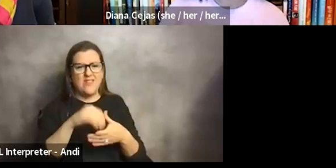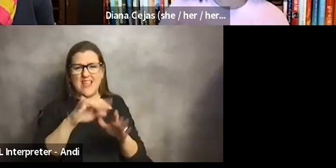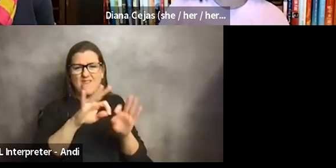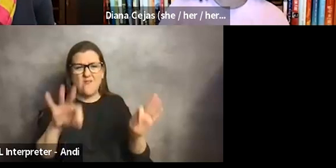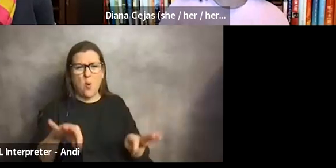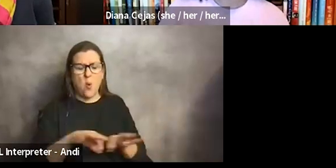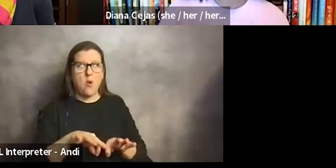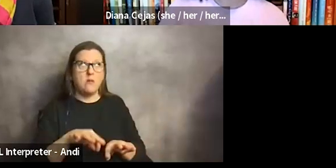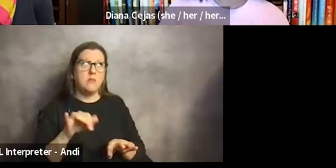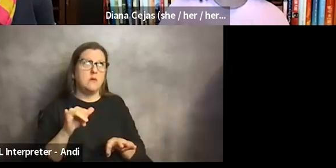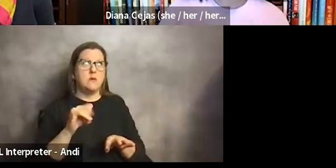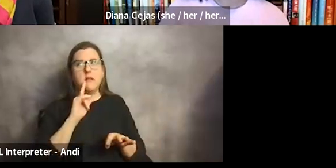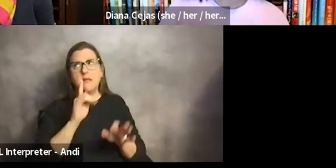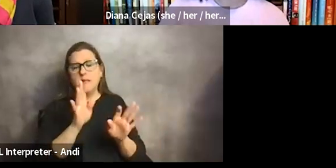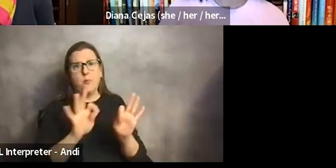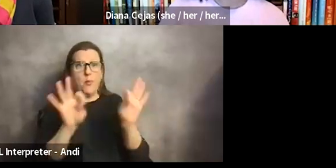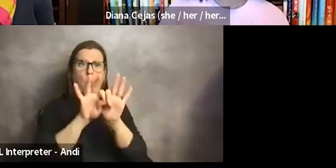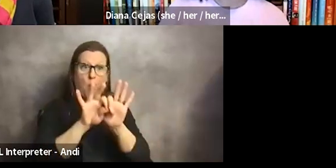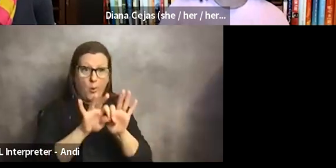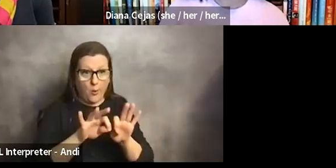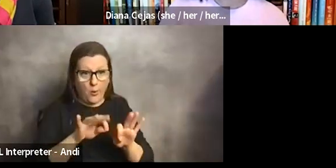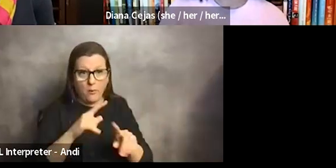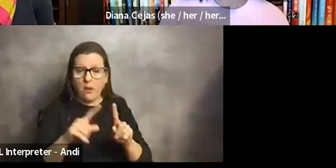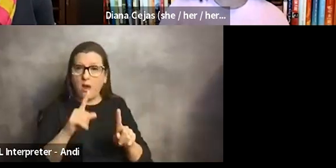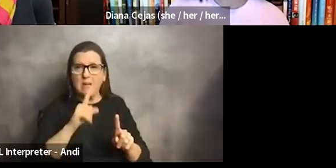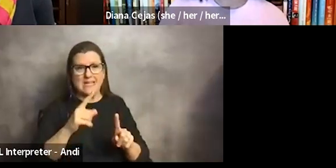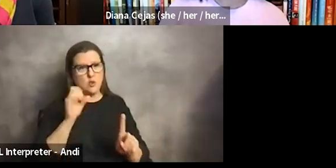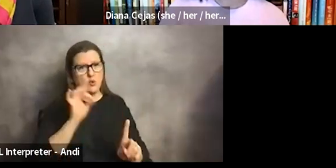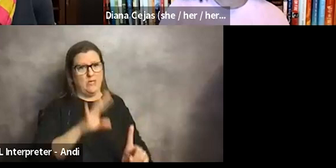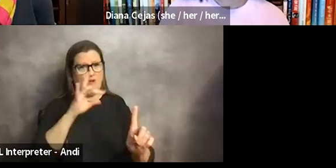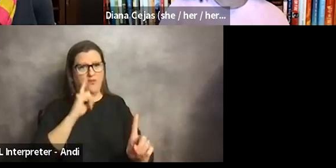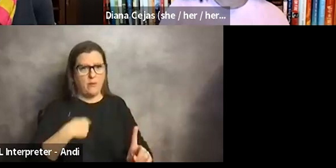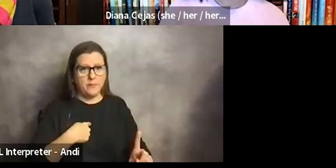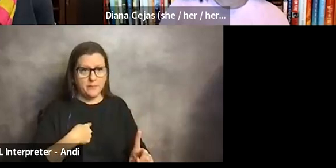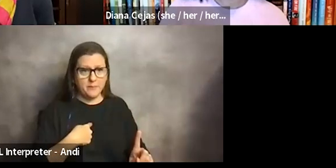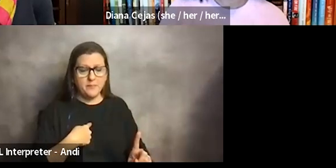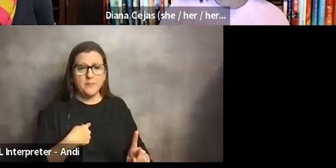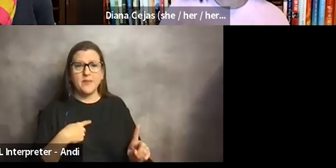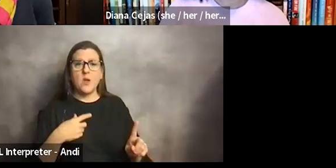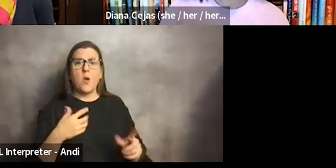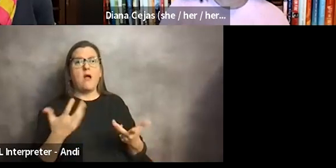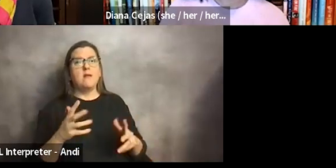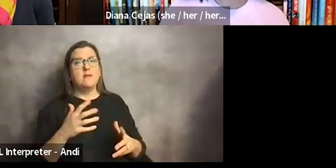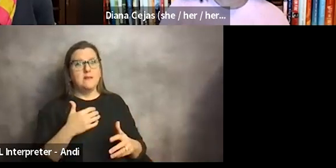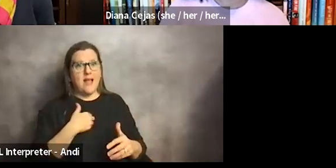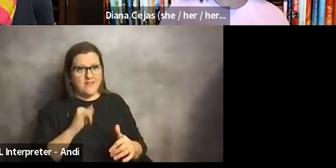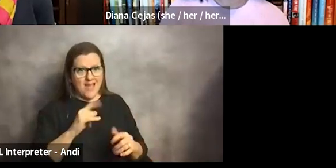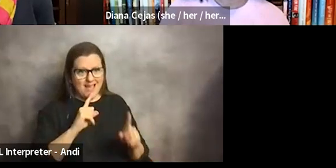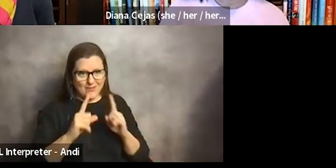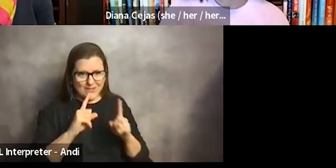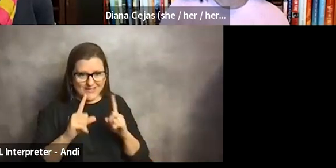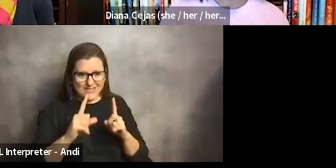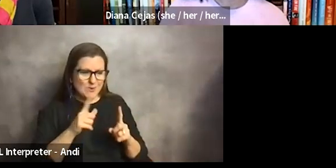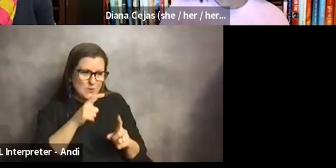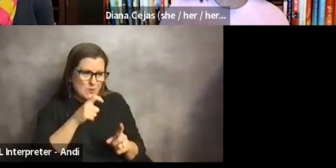to, you know, I think it should for everyone, but especially it's triggering for me. And so I had that conversation with the whatever